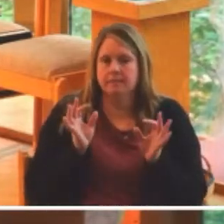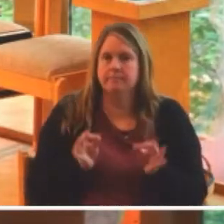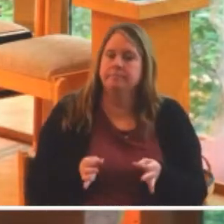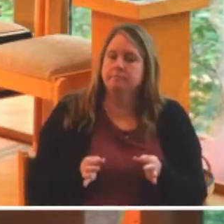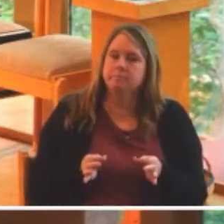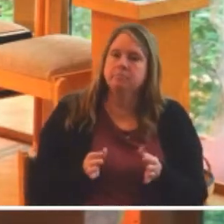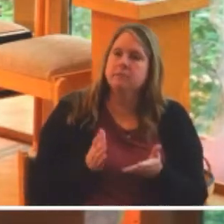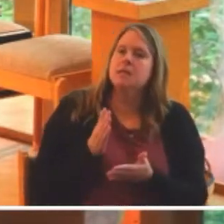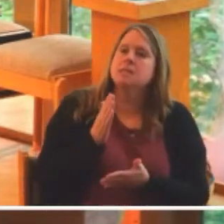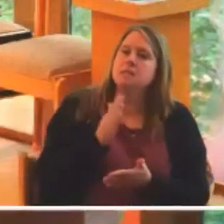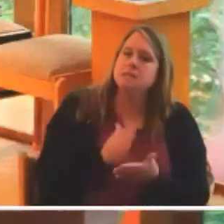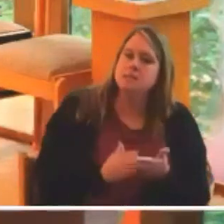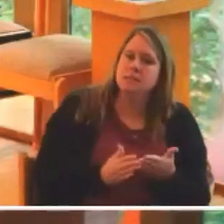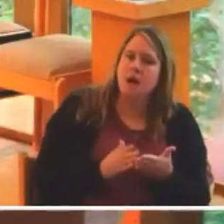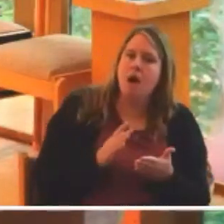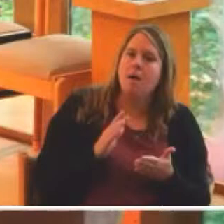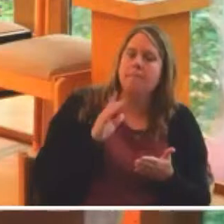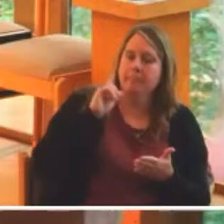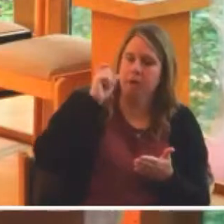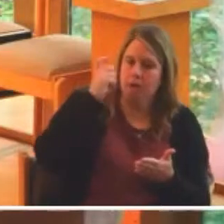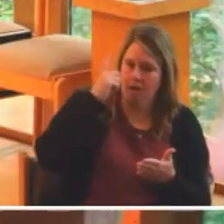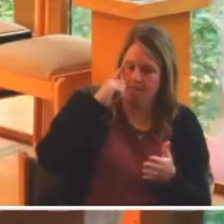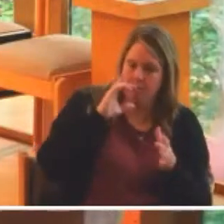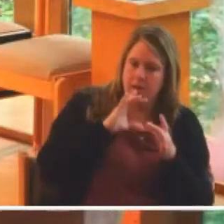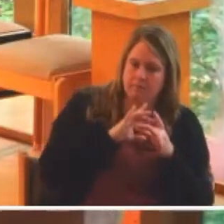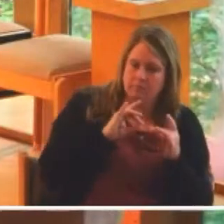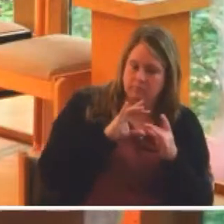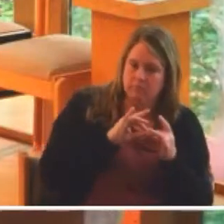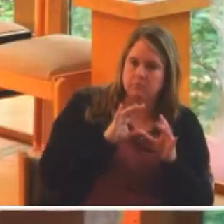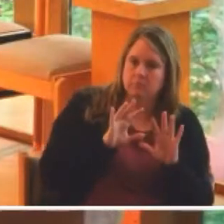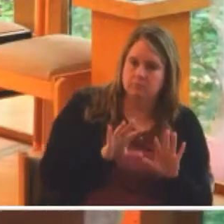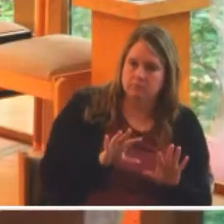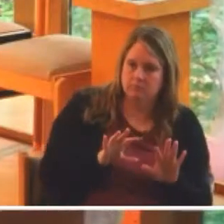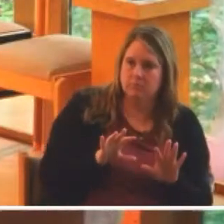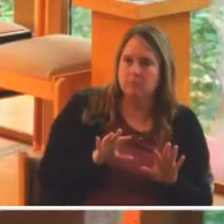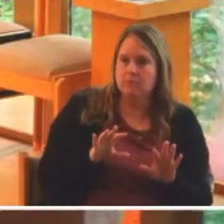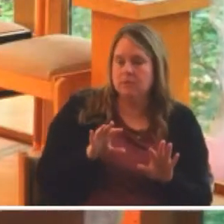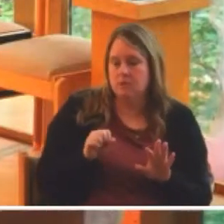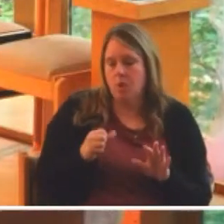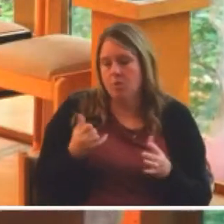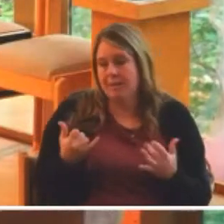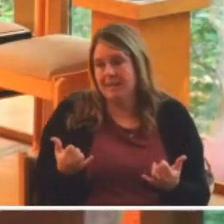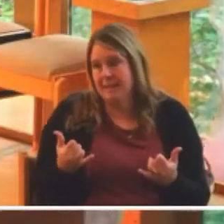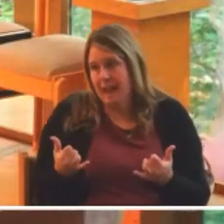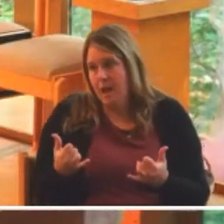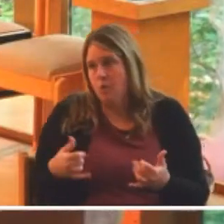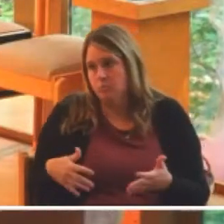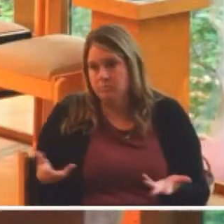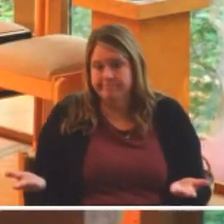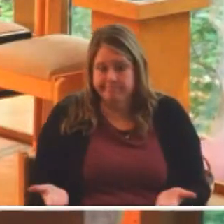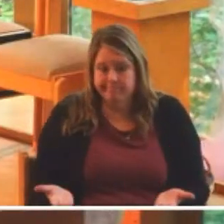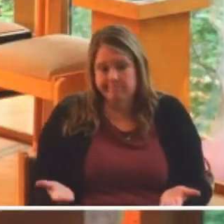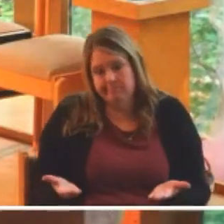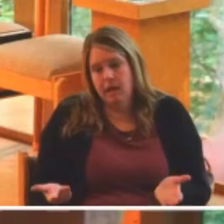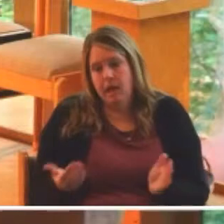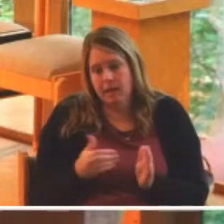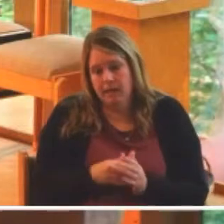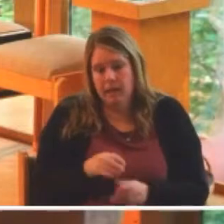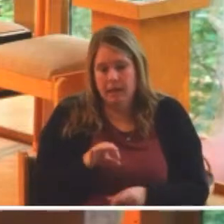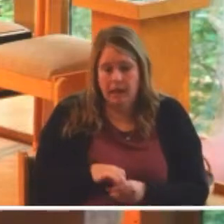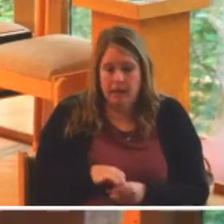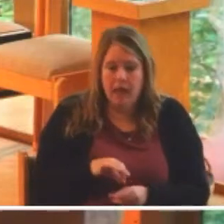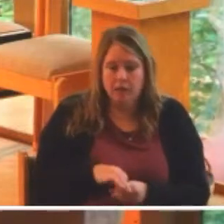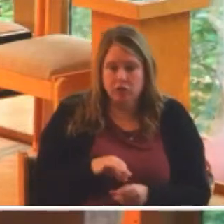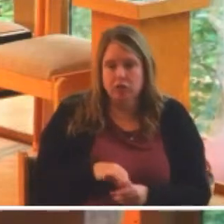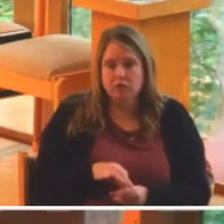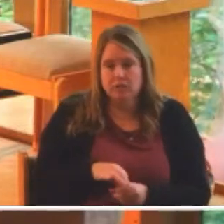the governed should have a say in government. So here we are, in the midst of yet another election season, wondering what